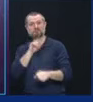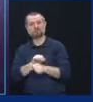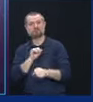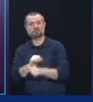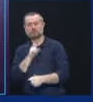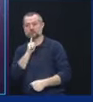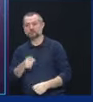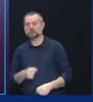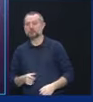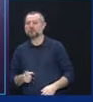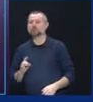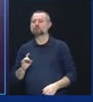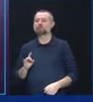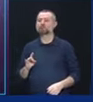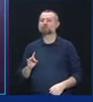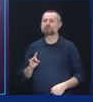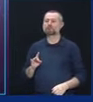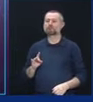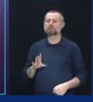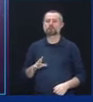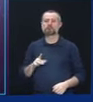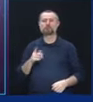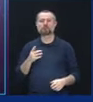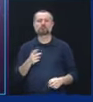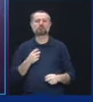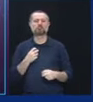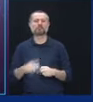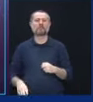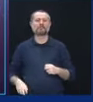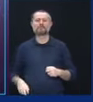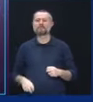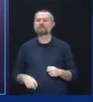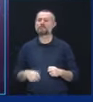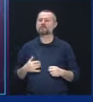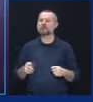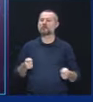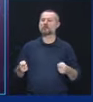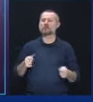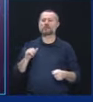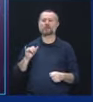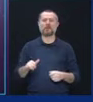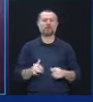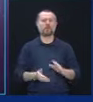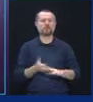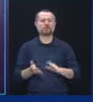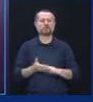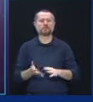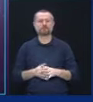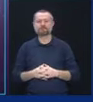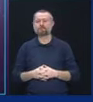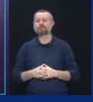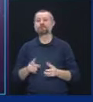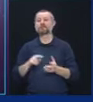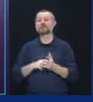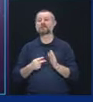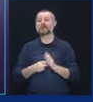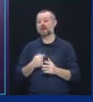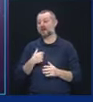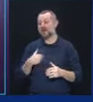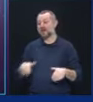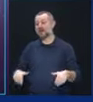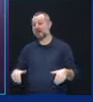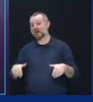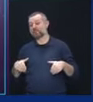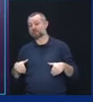It's a very difficult environment to operate in. We created the void by